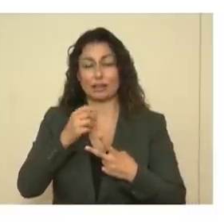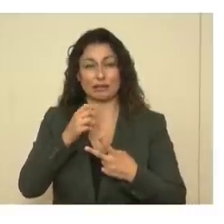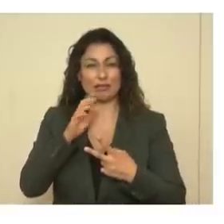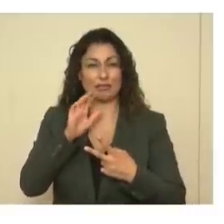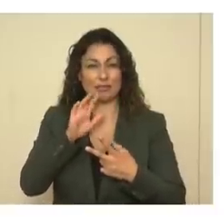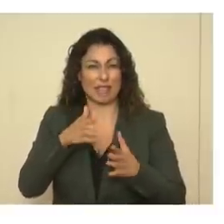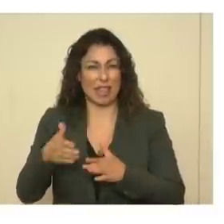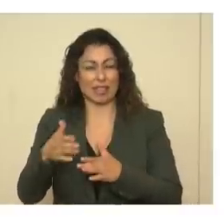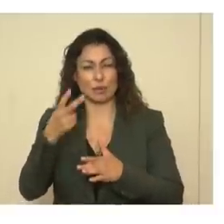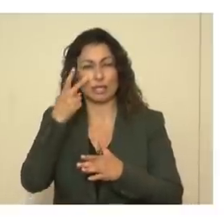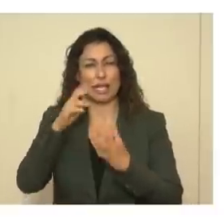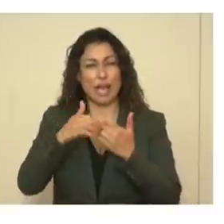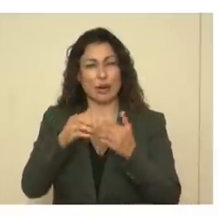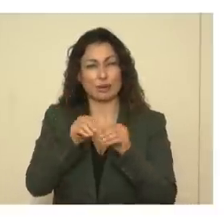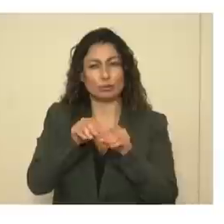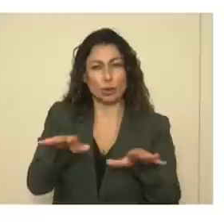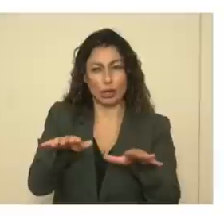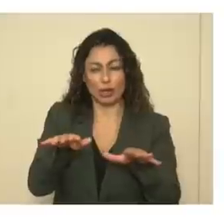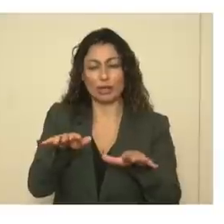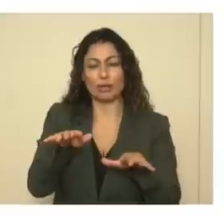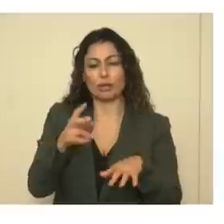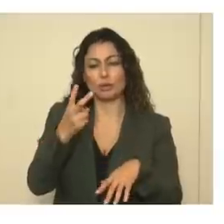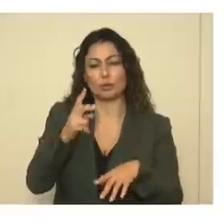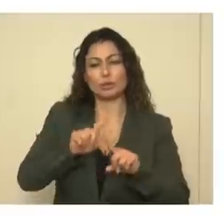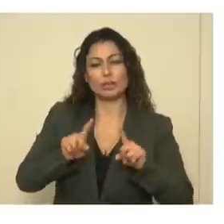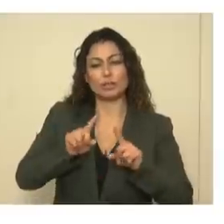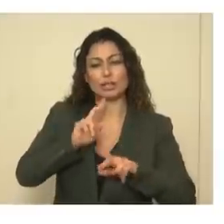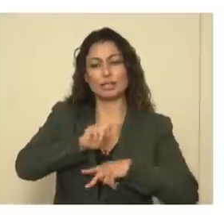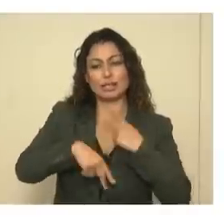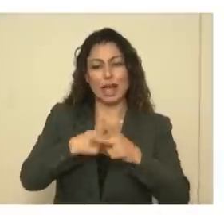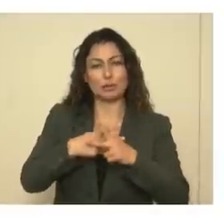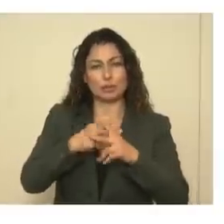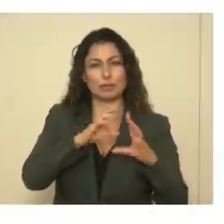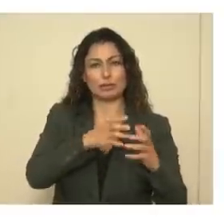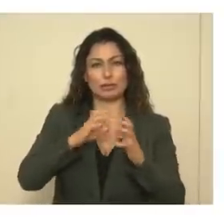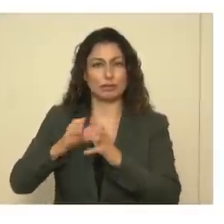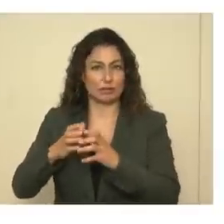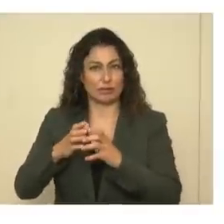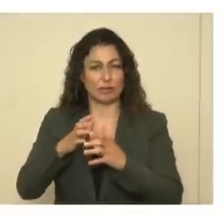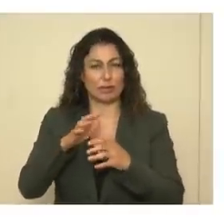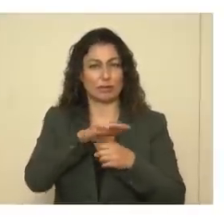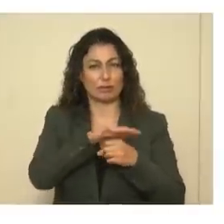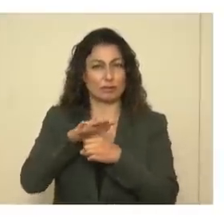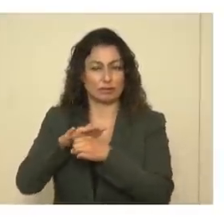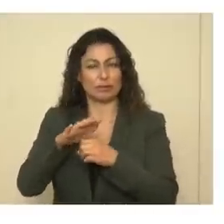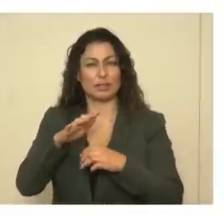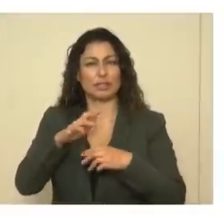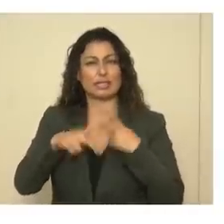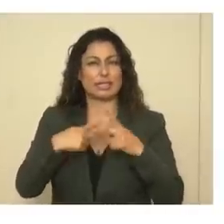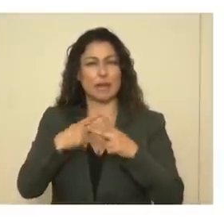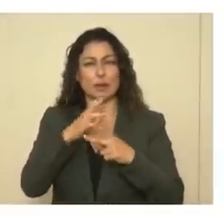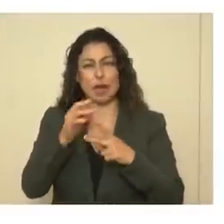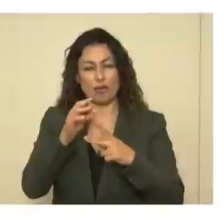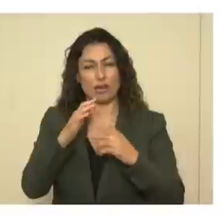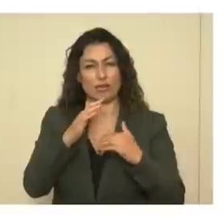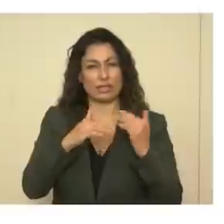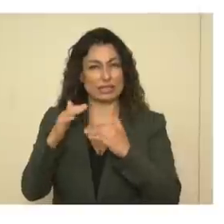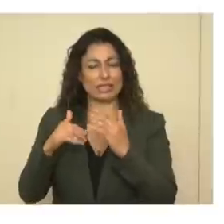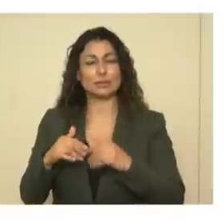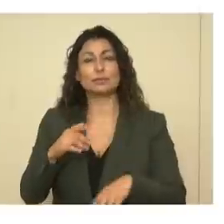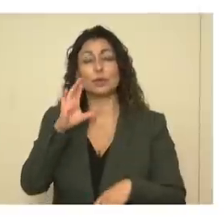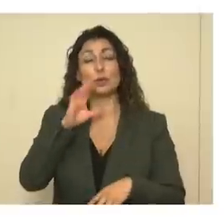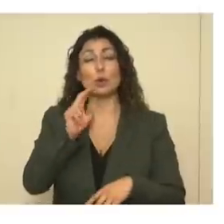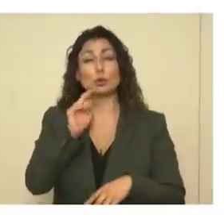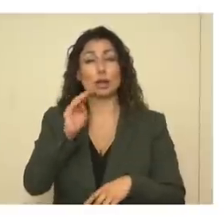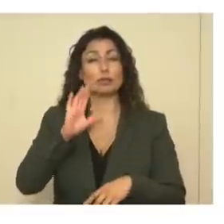those are distributed over the two types of facilities. At the very beginning of this pandemic, New Mexico is in